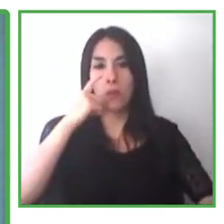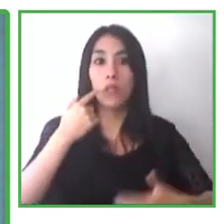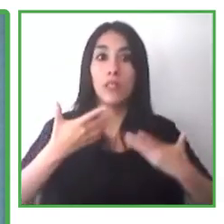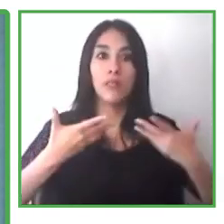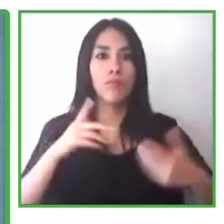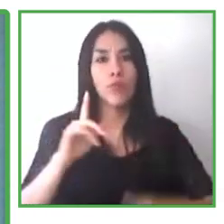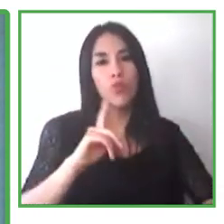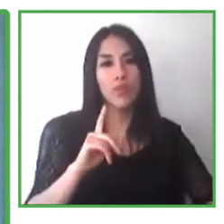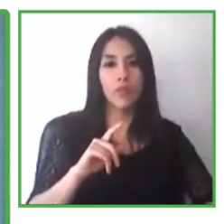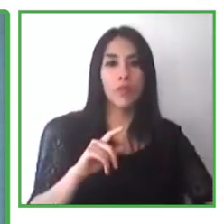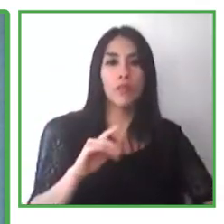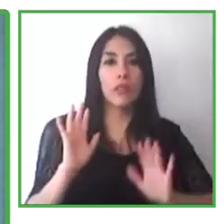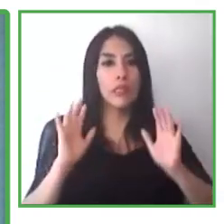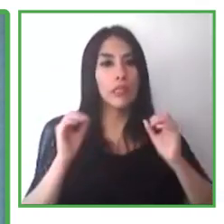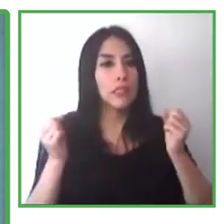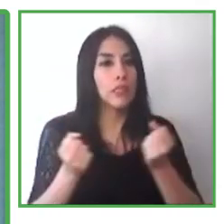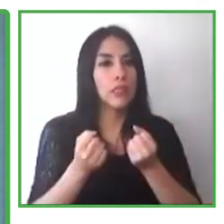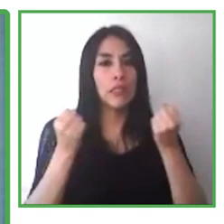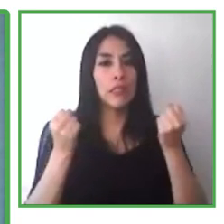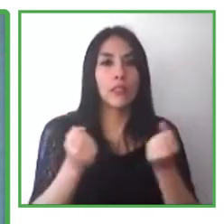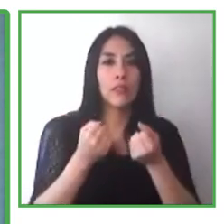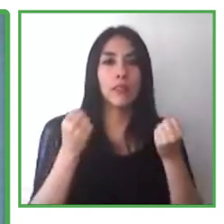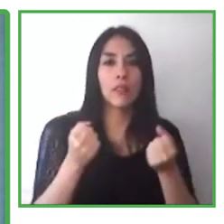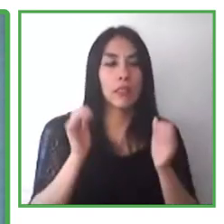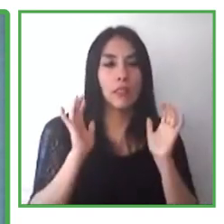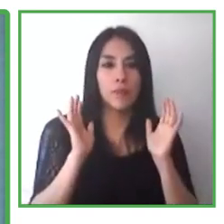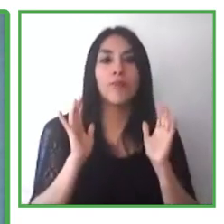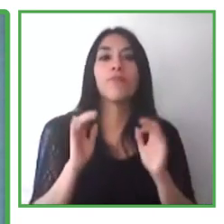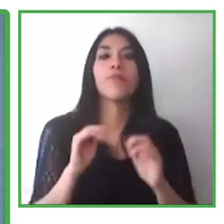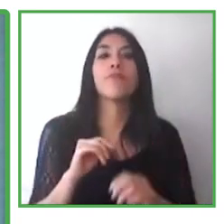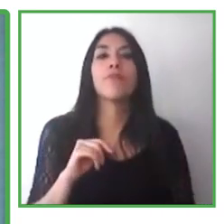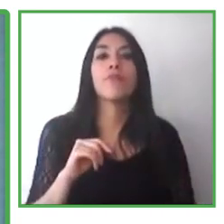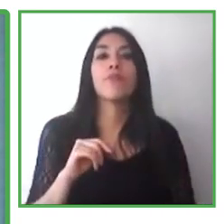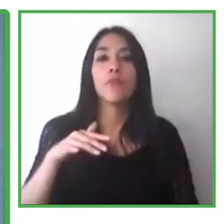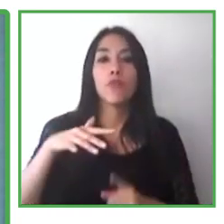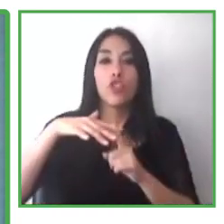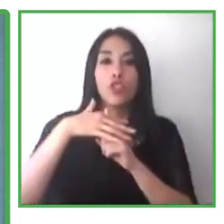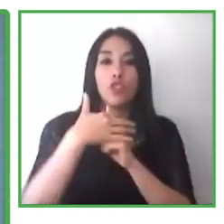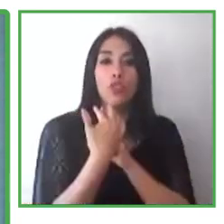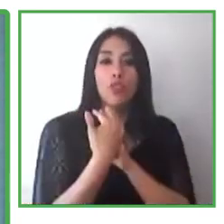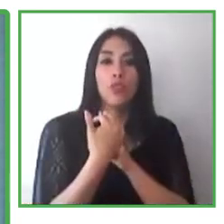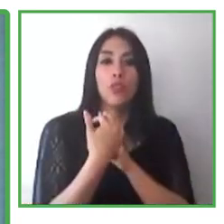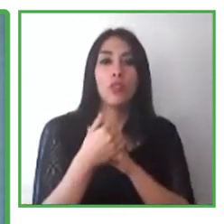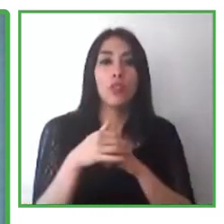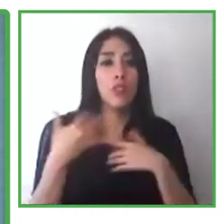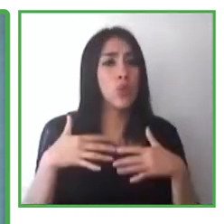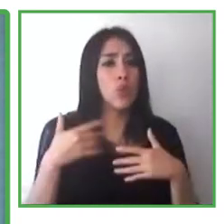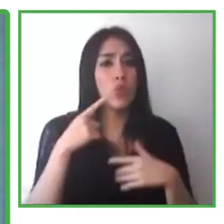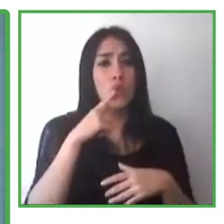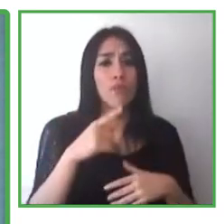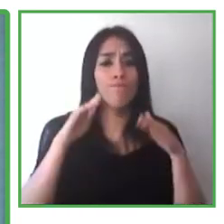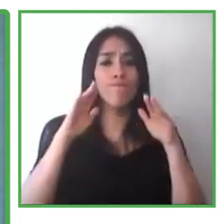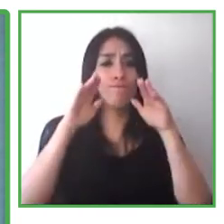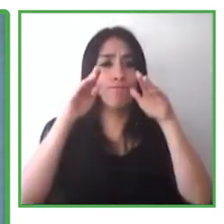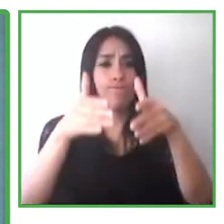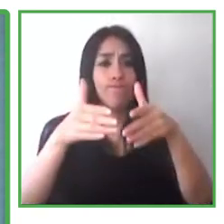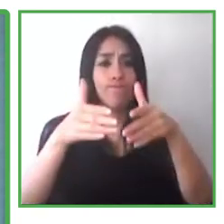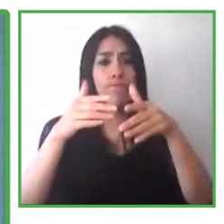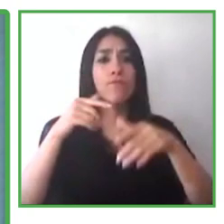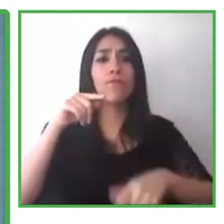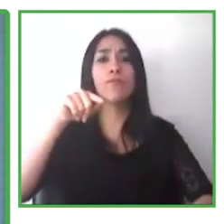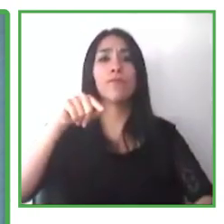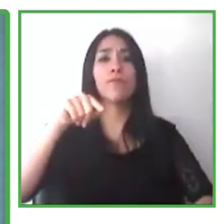situation, in fact, and so they won't sell themselves and their competences and capacities.